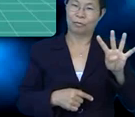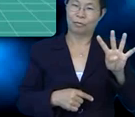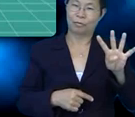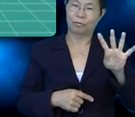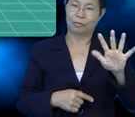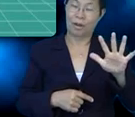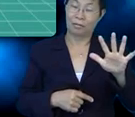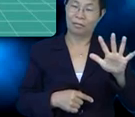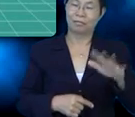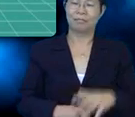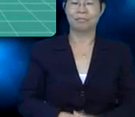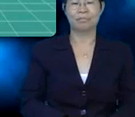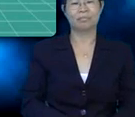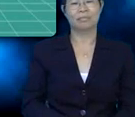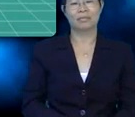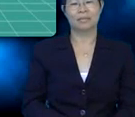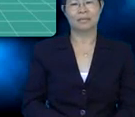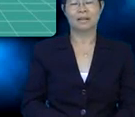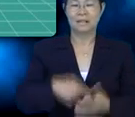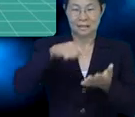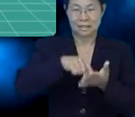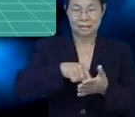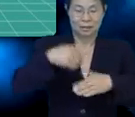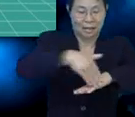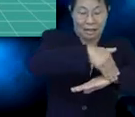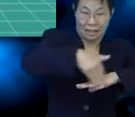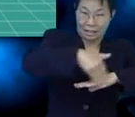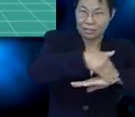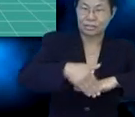three, four, and five.